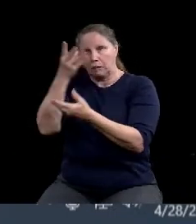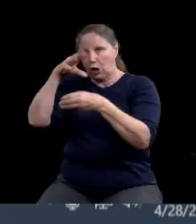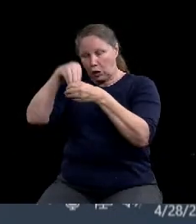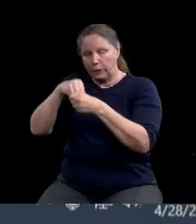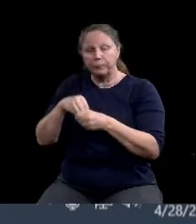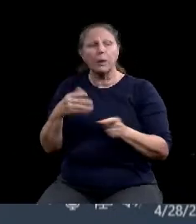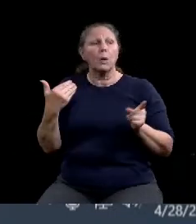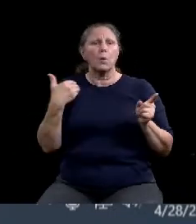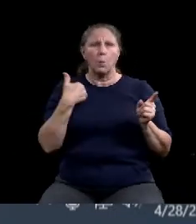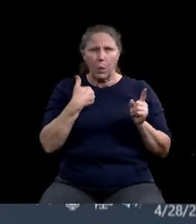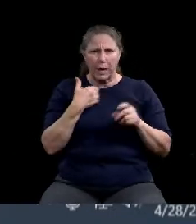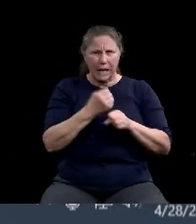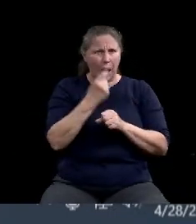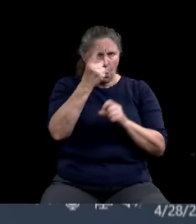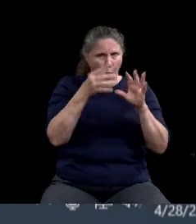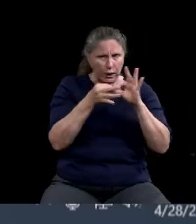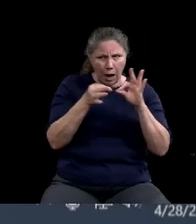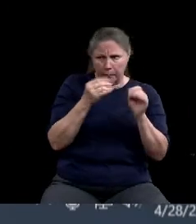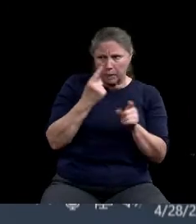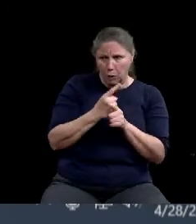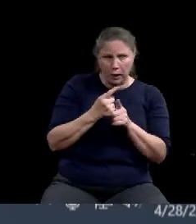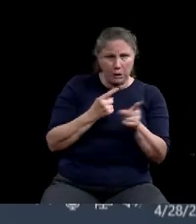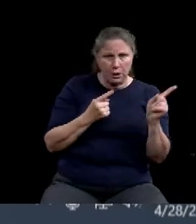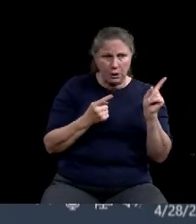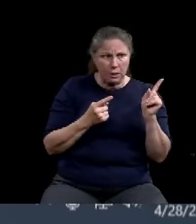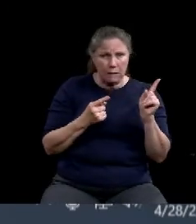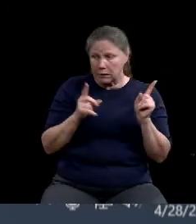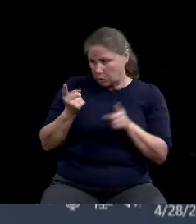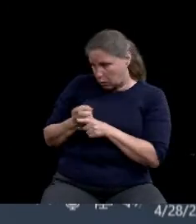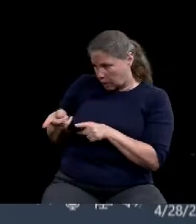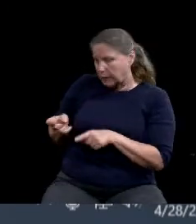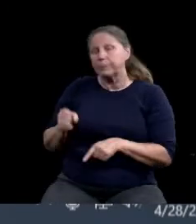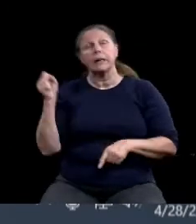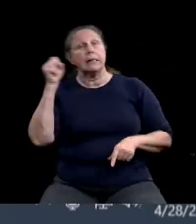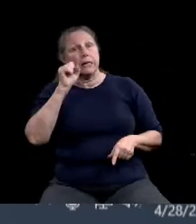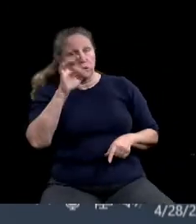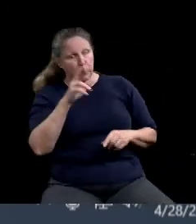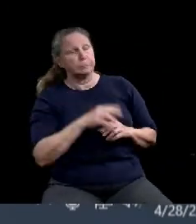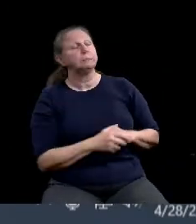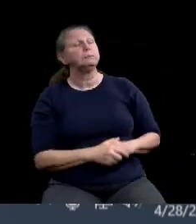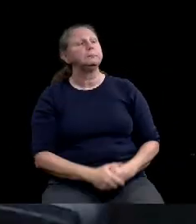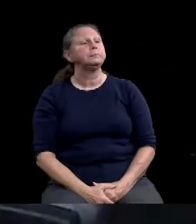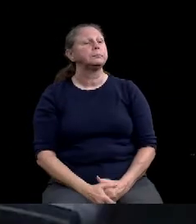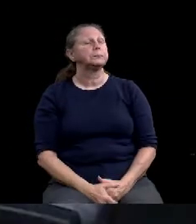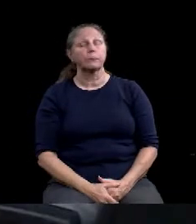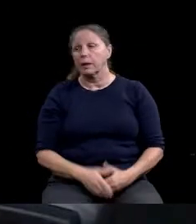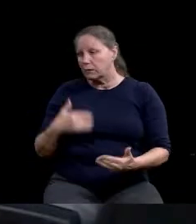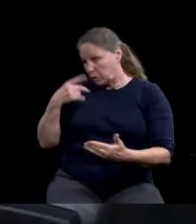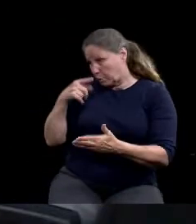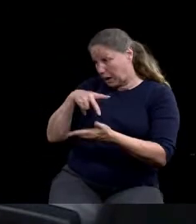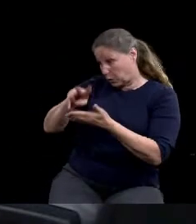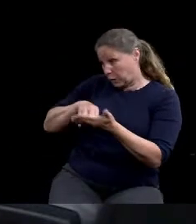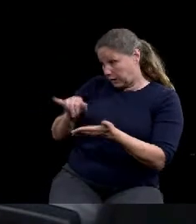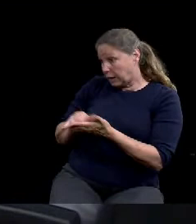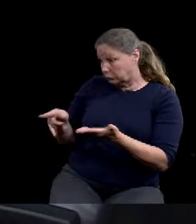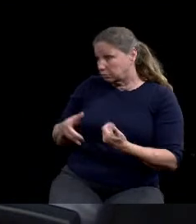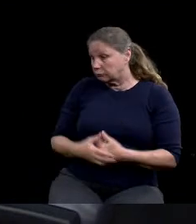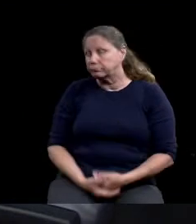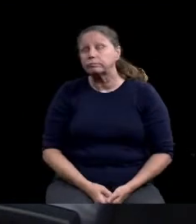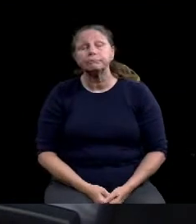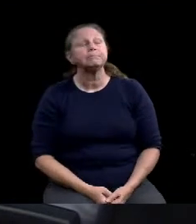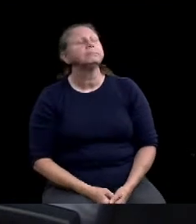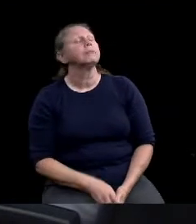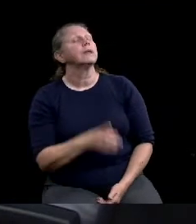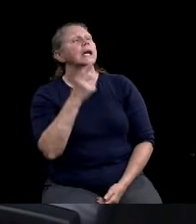as related. that correct? Yes, sir. If you would please move that into the record. Dear city... This is from Jia Jia Shen. Dear